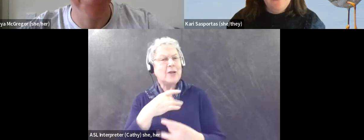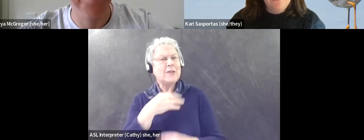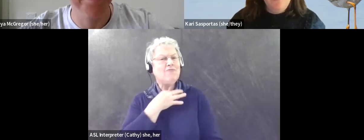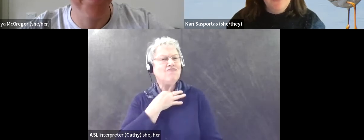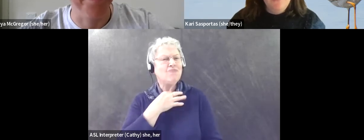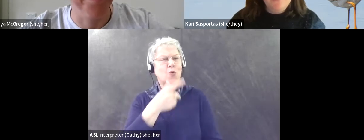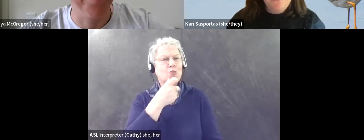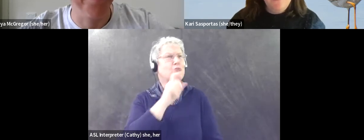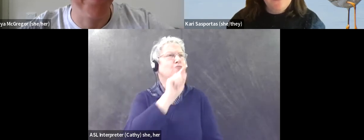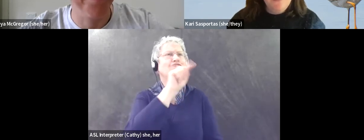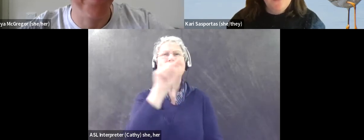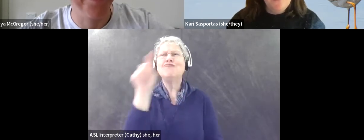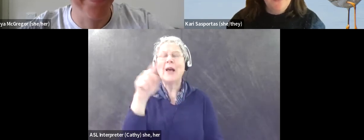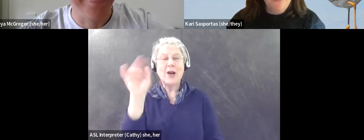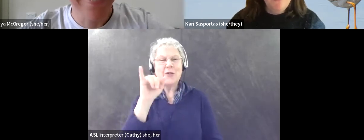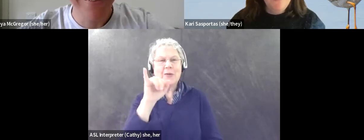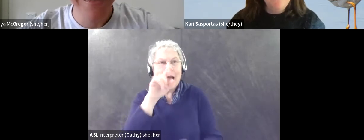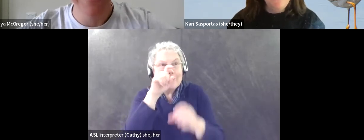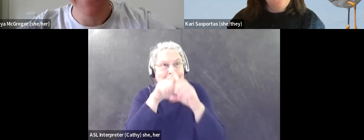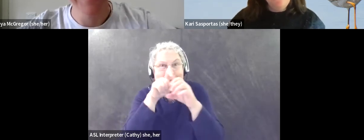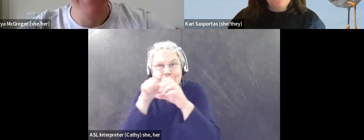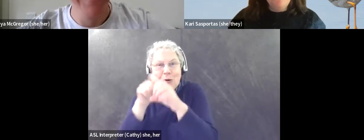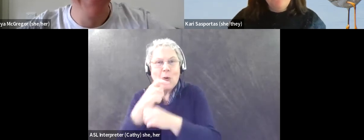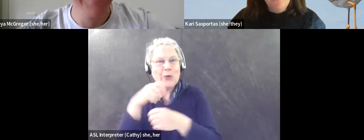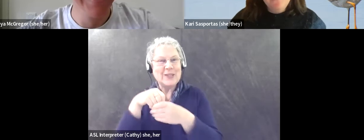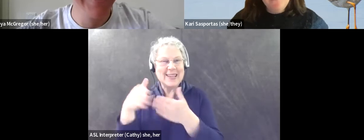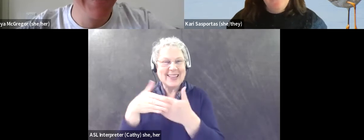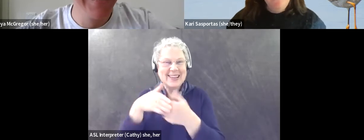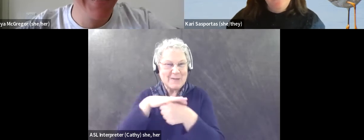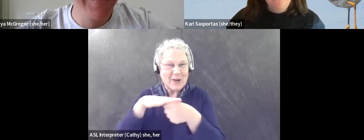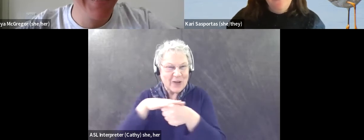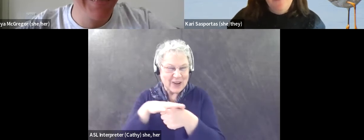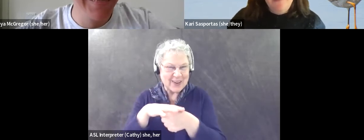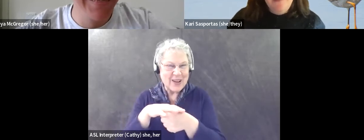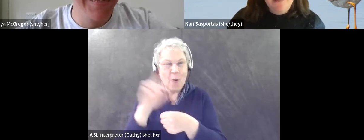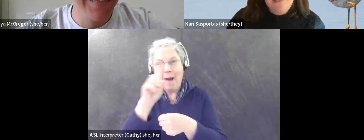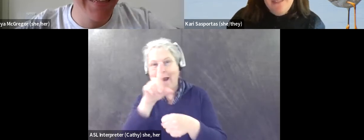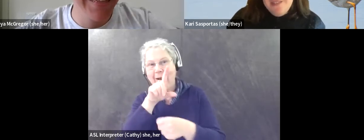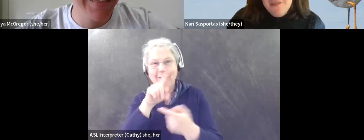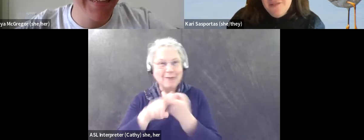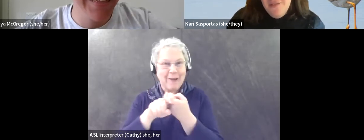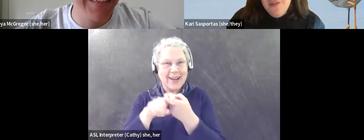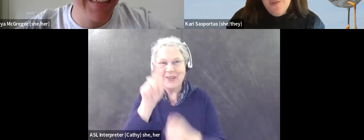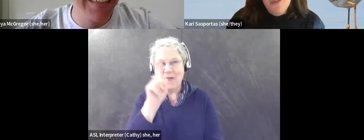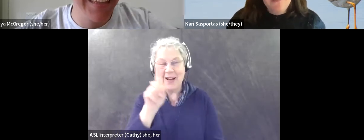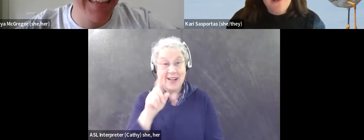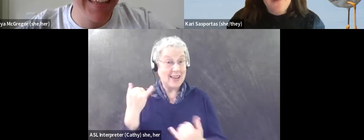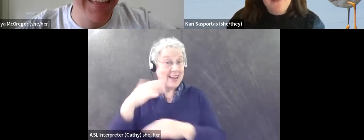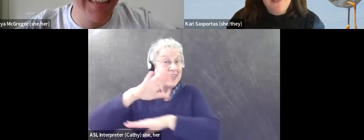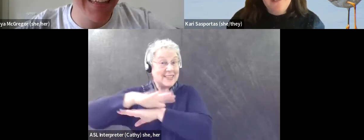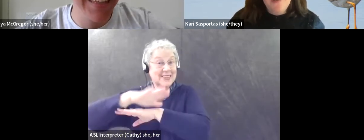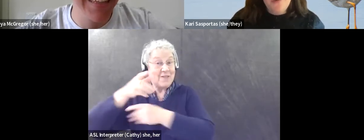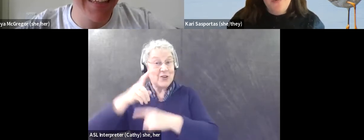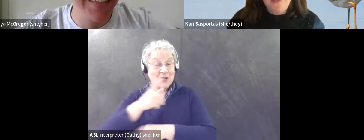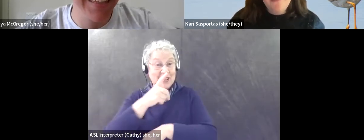It's kind of like being nosy, and I want to see who's around the neighborhood, right? Where are my friends? And I did that this afternoon during my lunch hour.